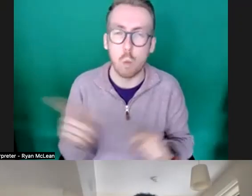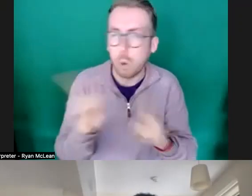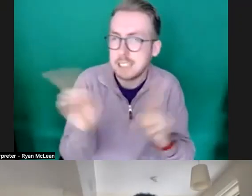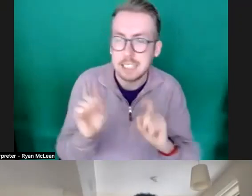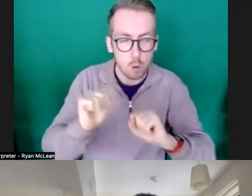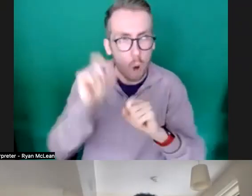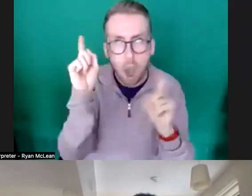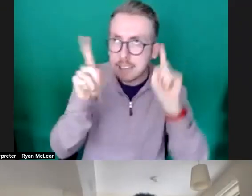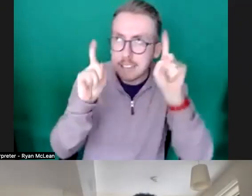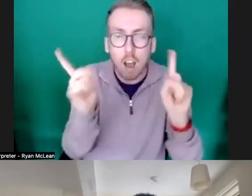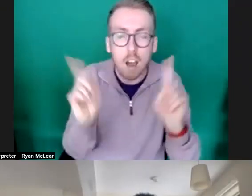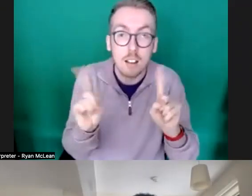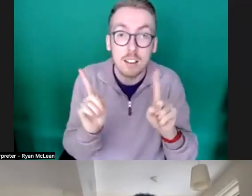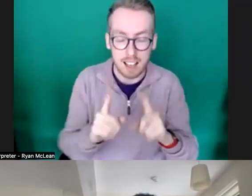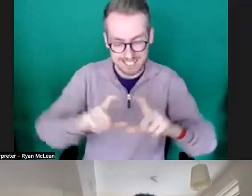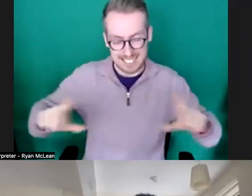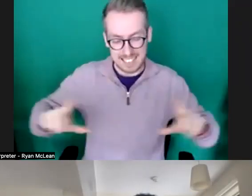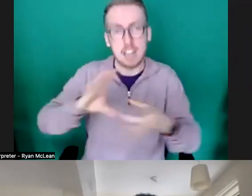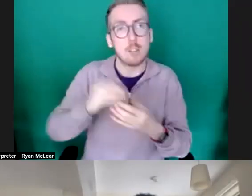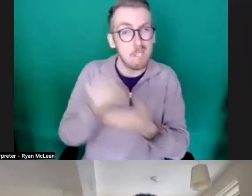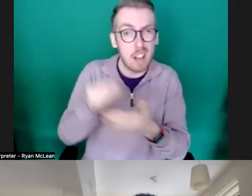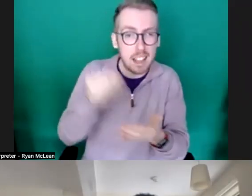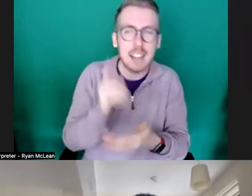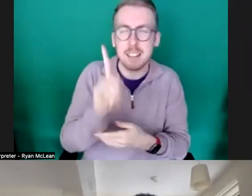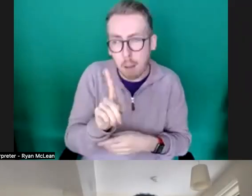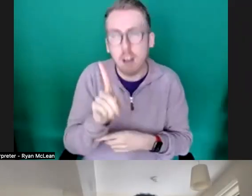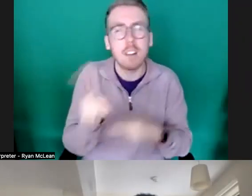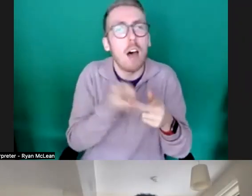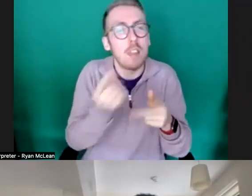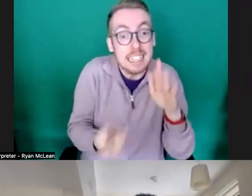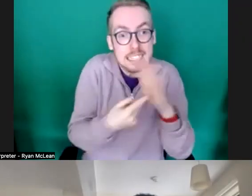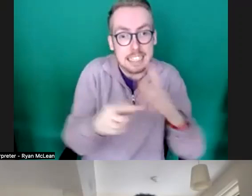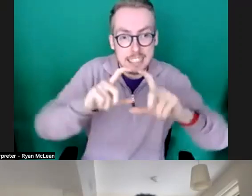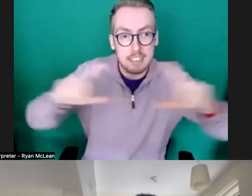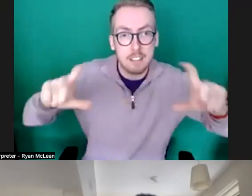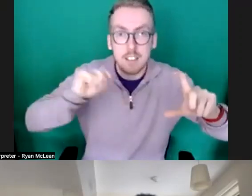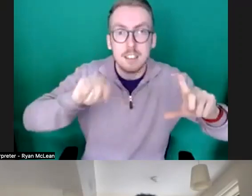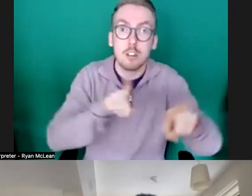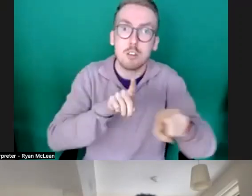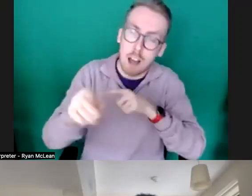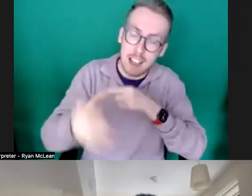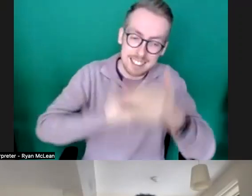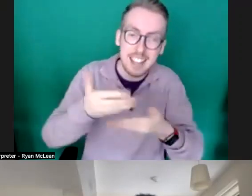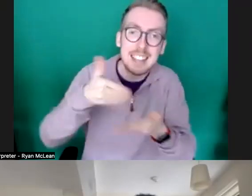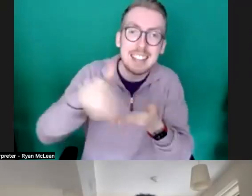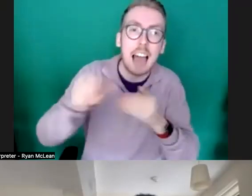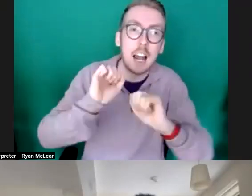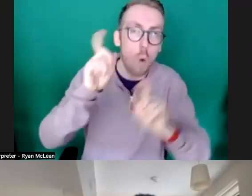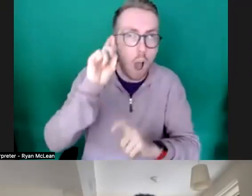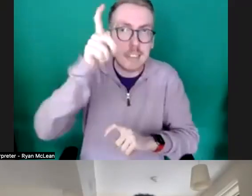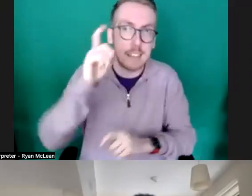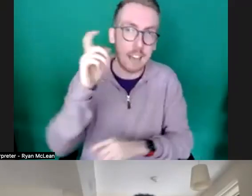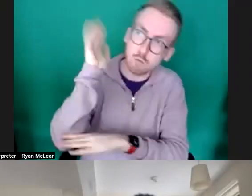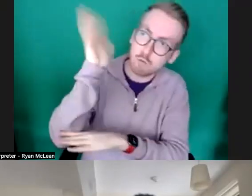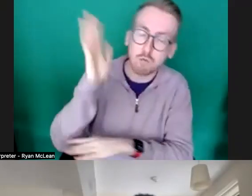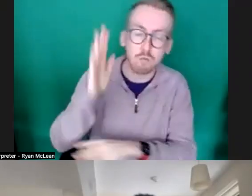which are all about finances and so on but the key thing is really trying to describe and sell the idea and i think